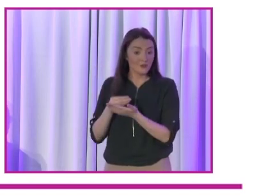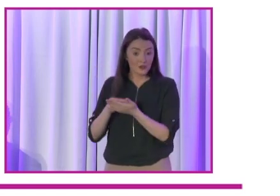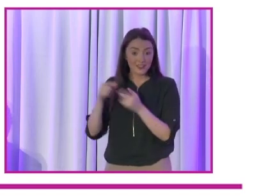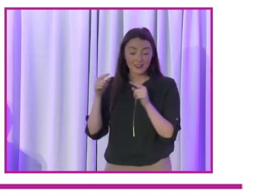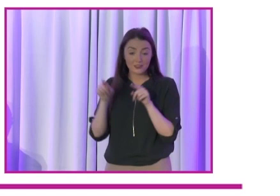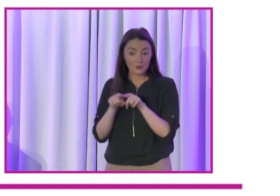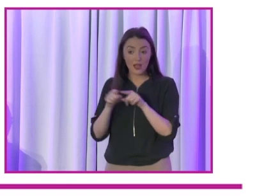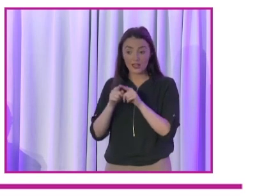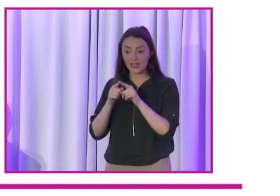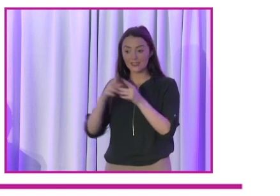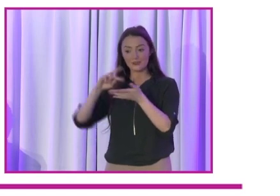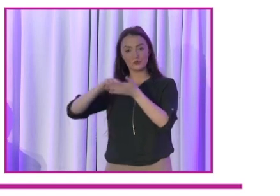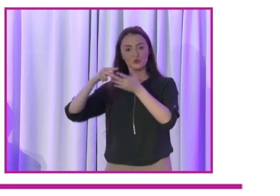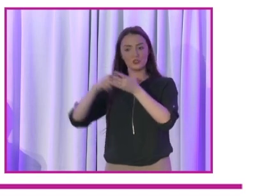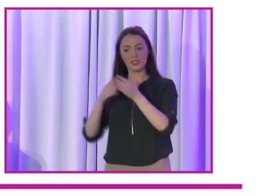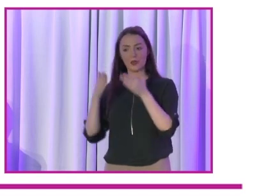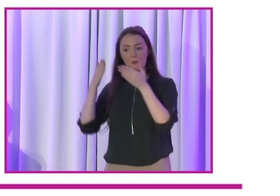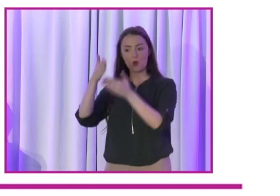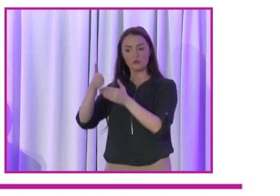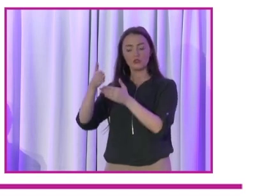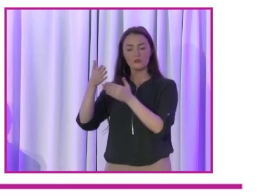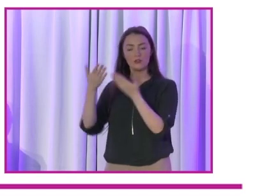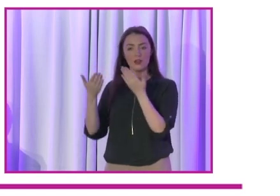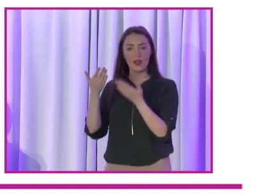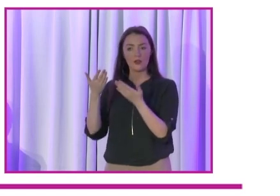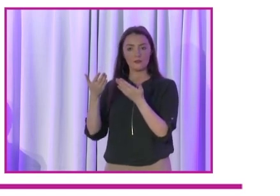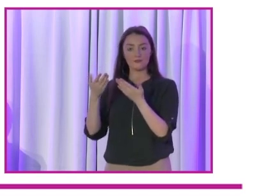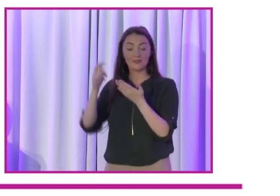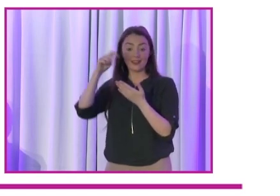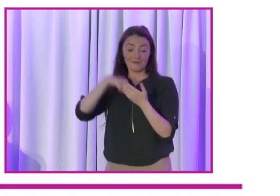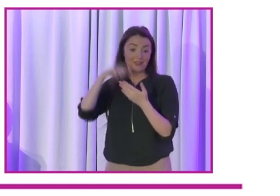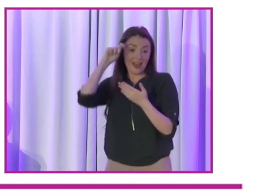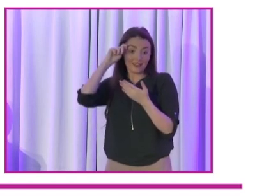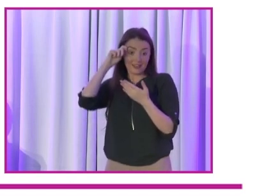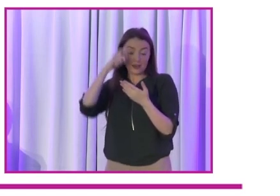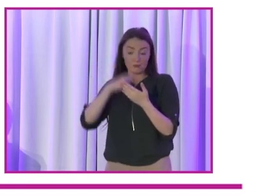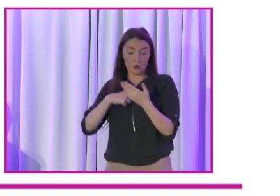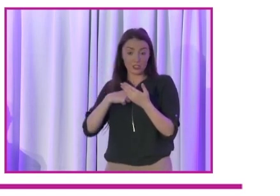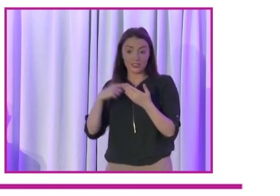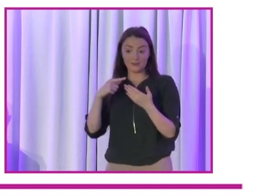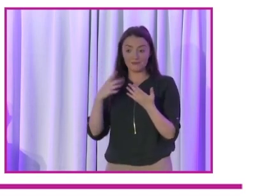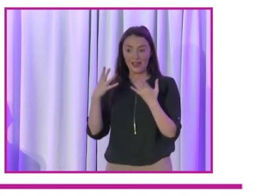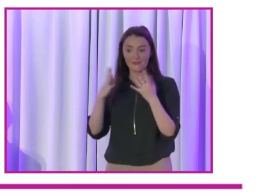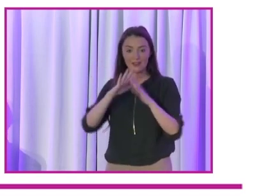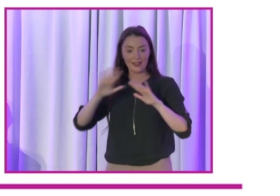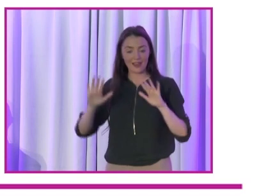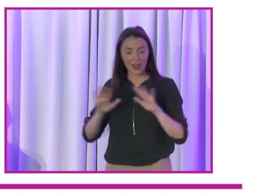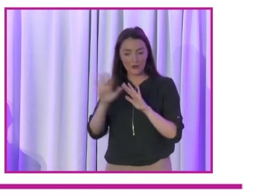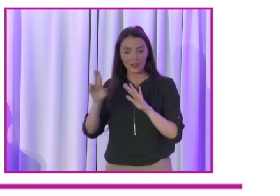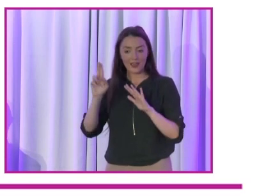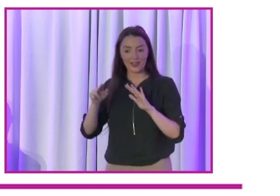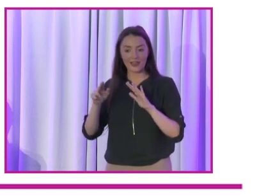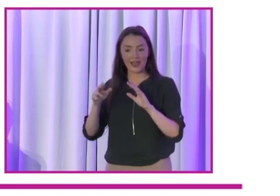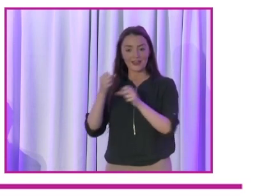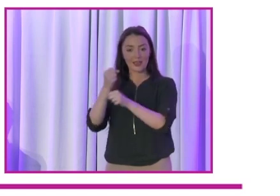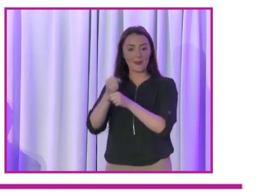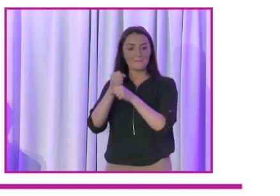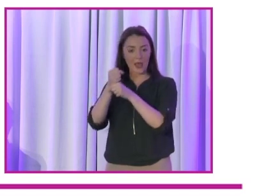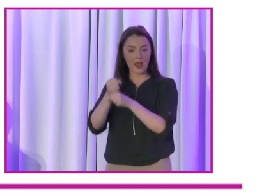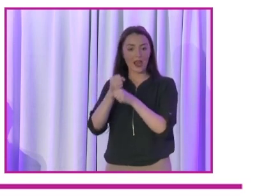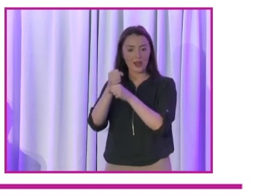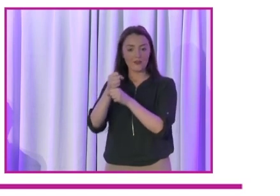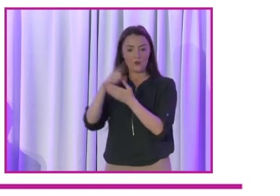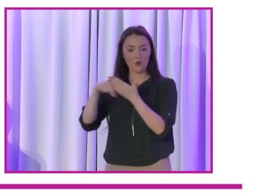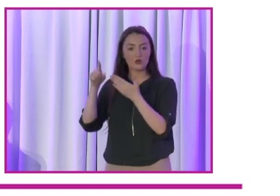also part of a strategic approach in organisations. And I think there's a space about targeting voters, campaigns to address some negative perceptions